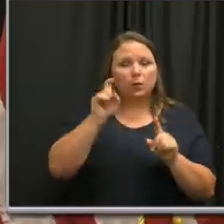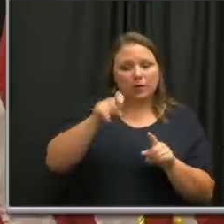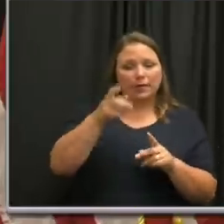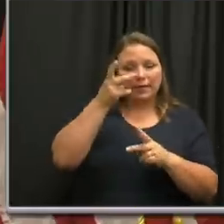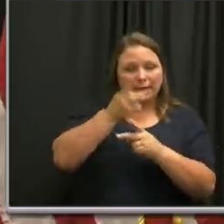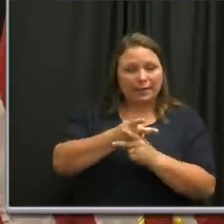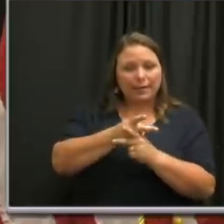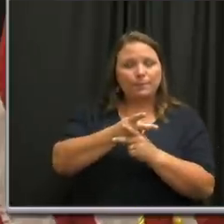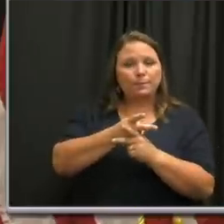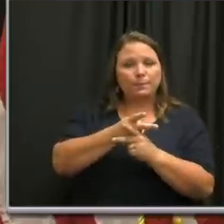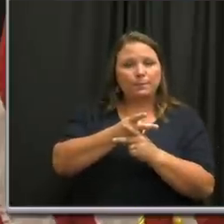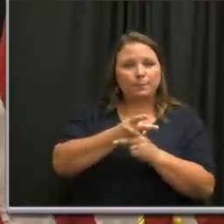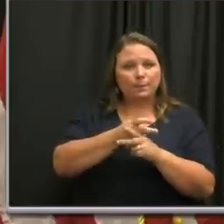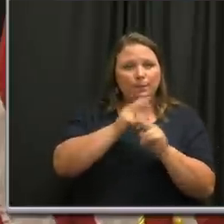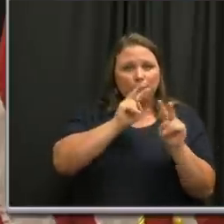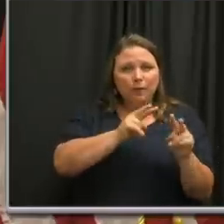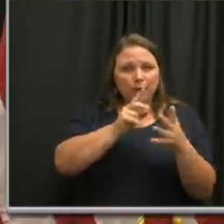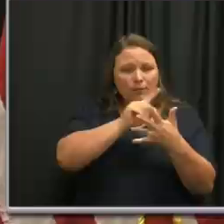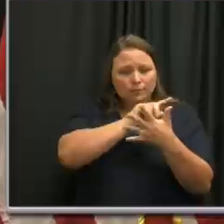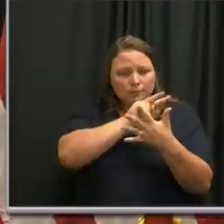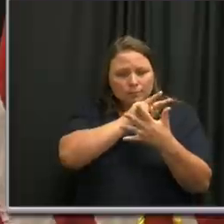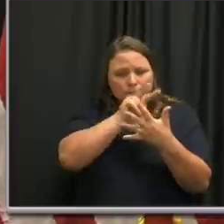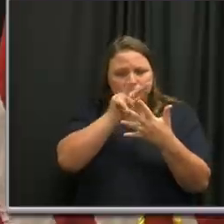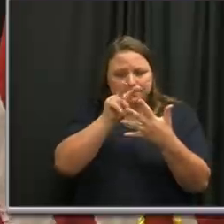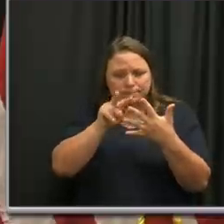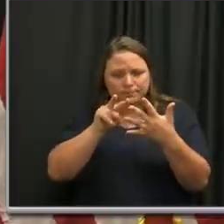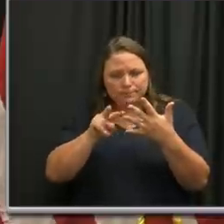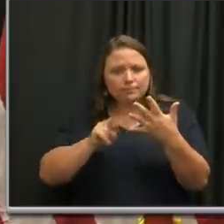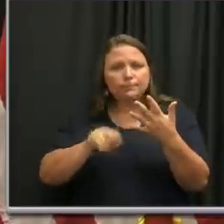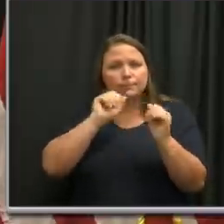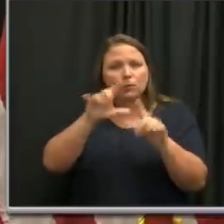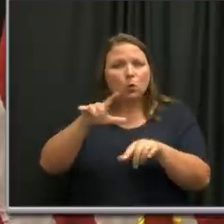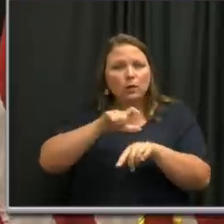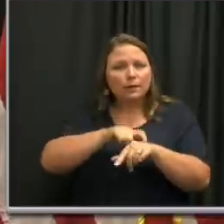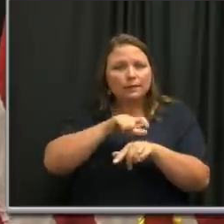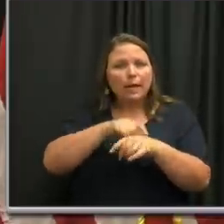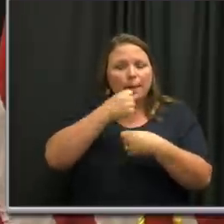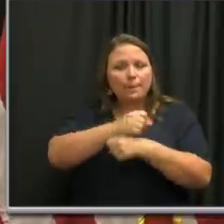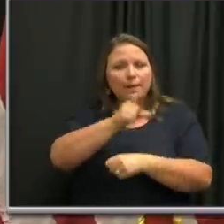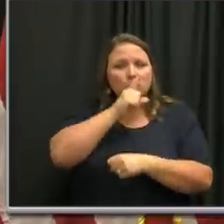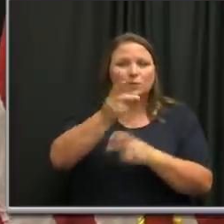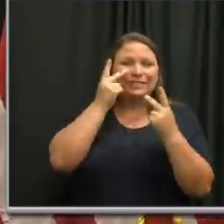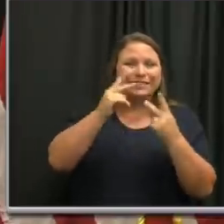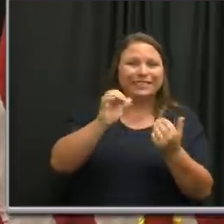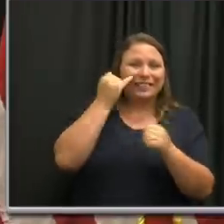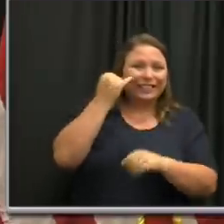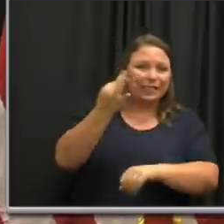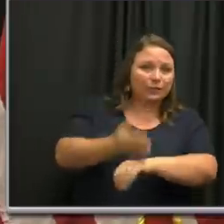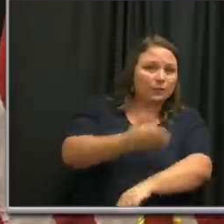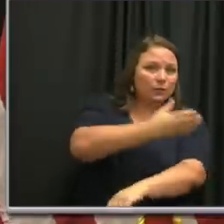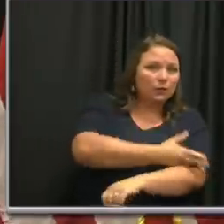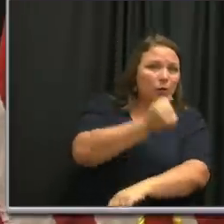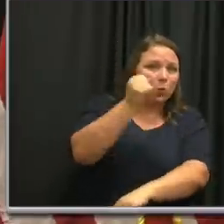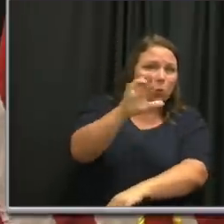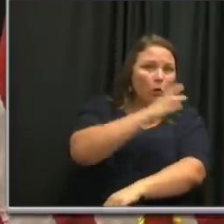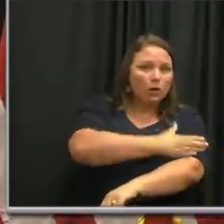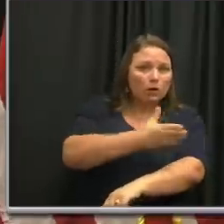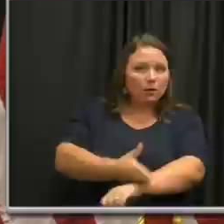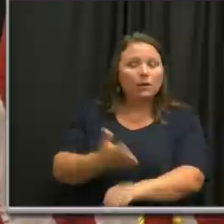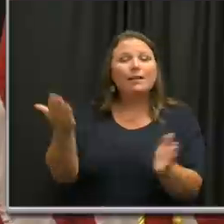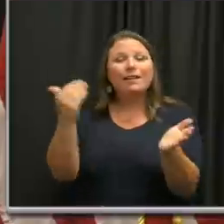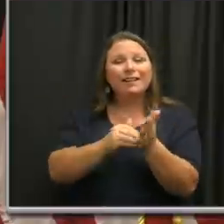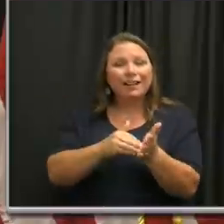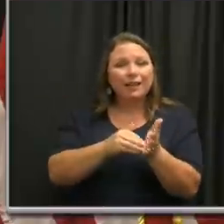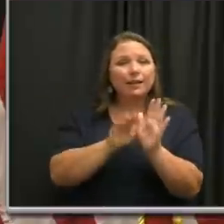looking at the dials on our dashboard all the time to measure how we're doing. And again, this is the